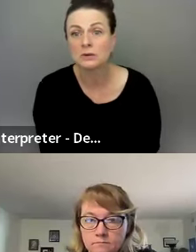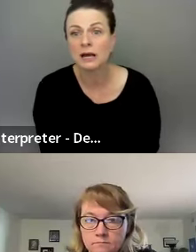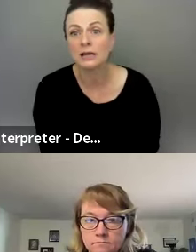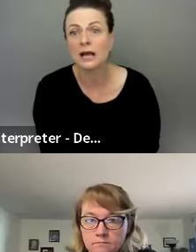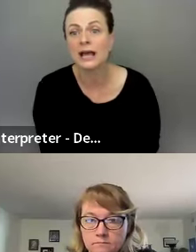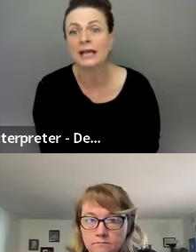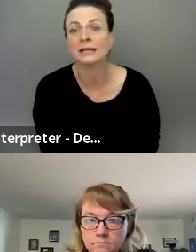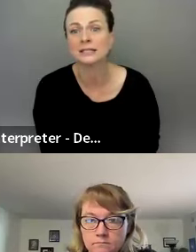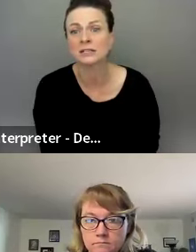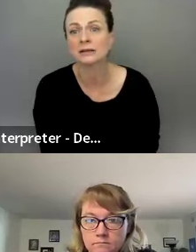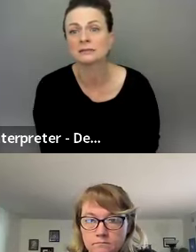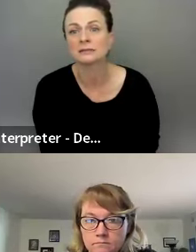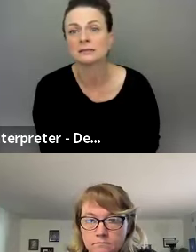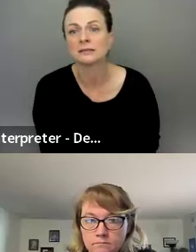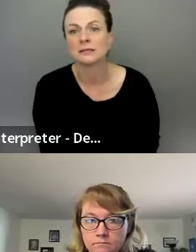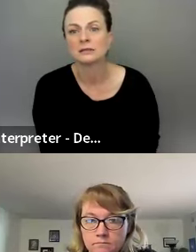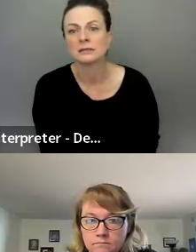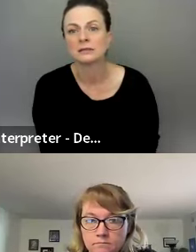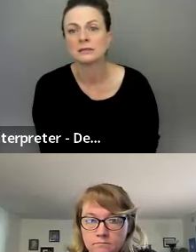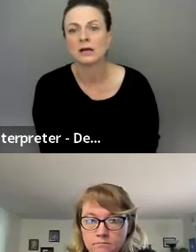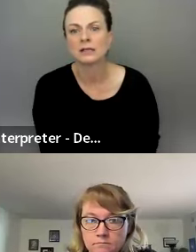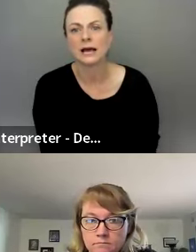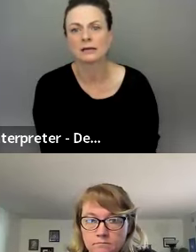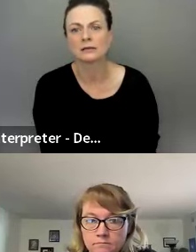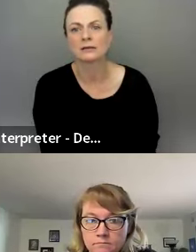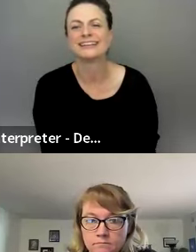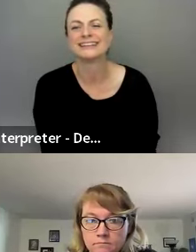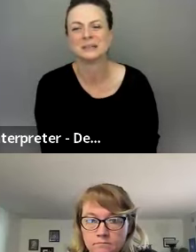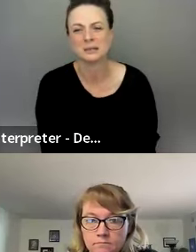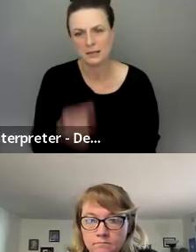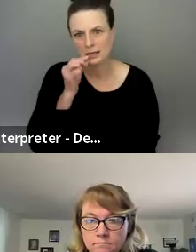Do you had, hey, Anastasia? Yeah.